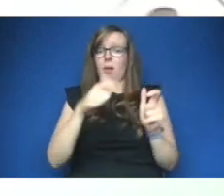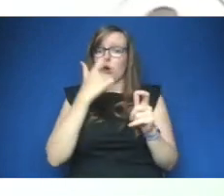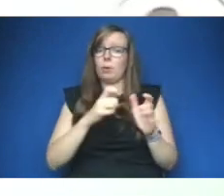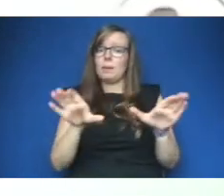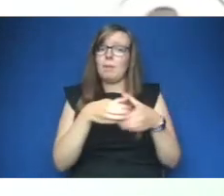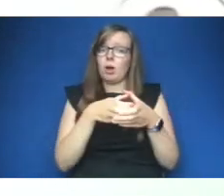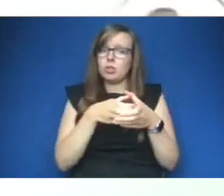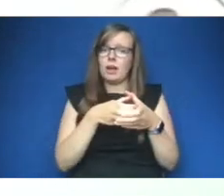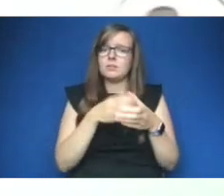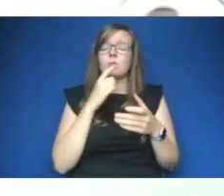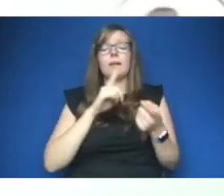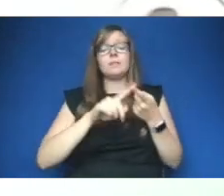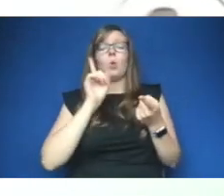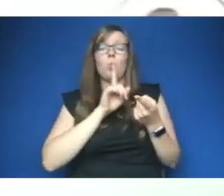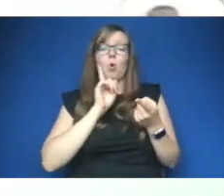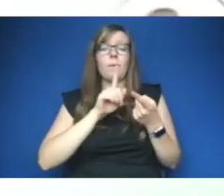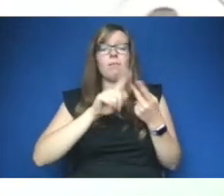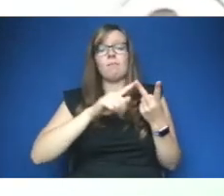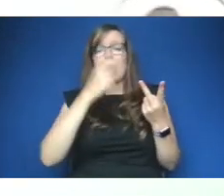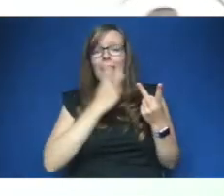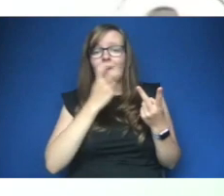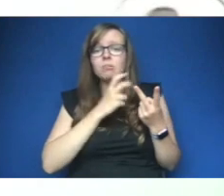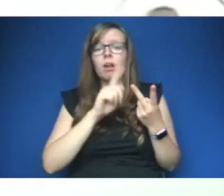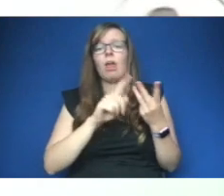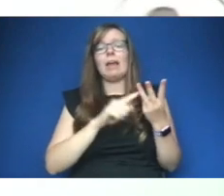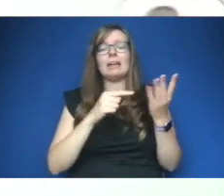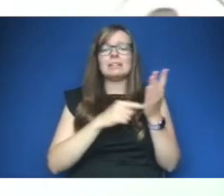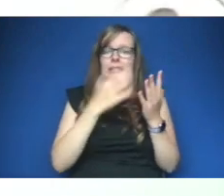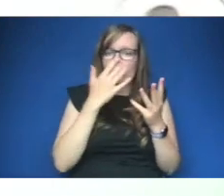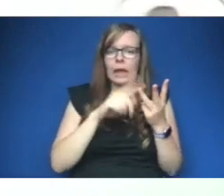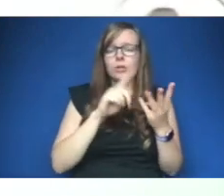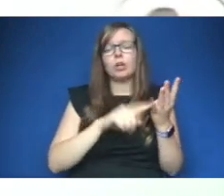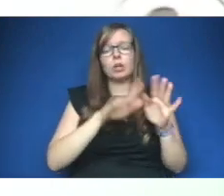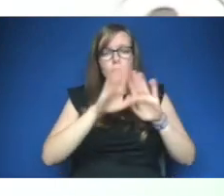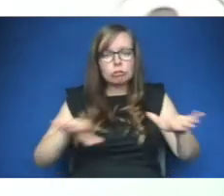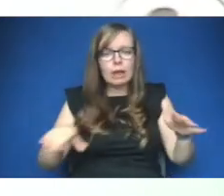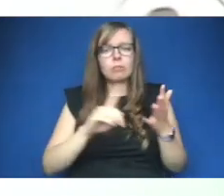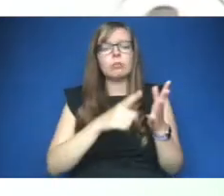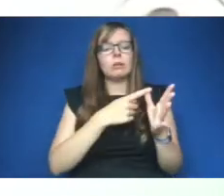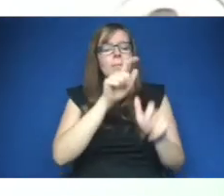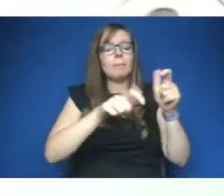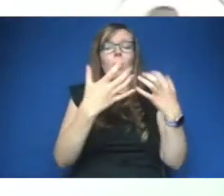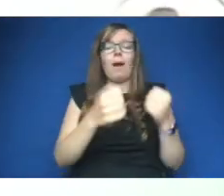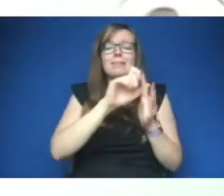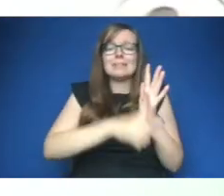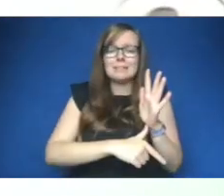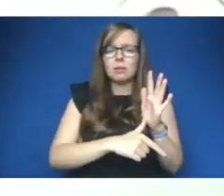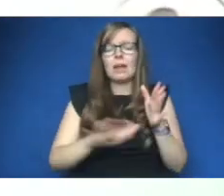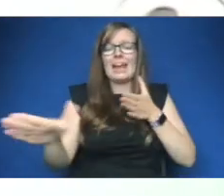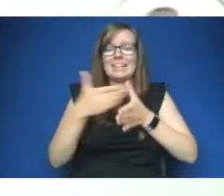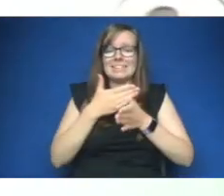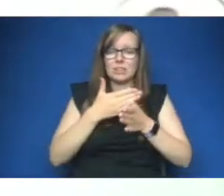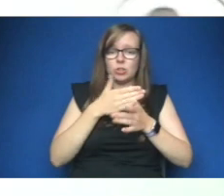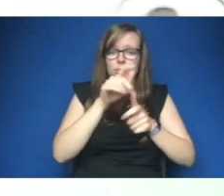that's women the elderly adolescents youth children persons with disability indigenous population refugees